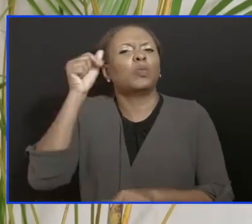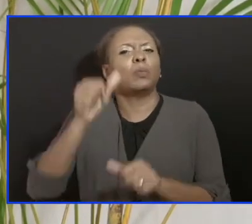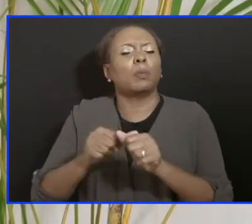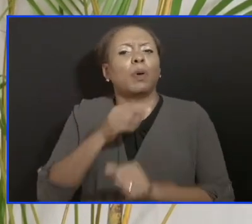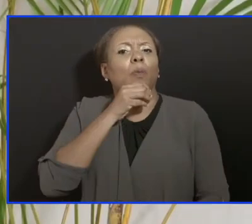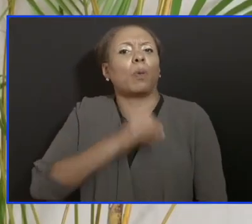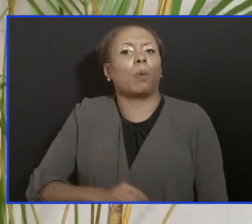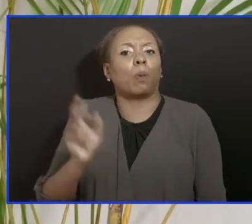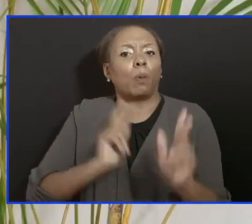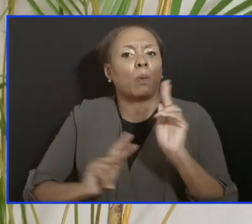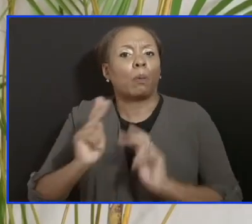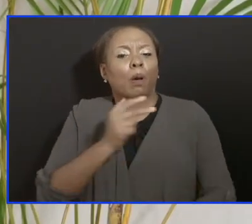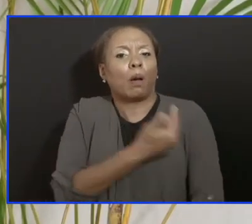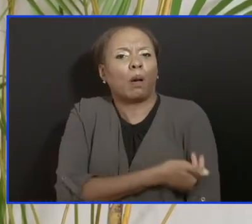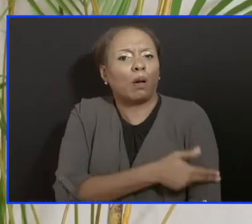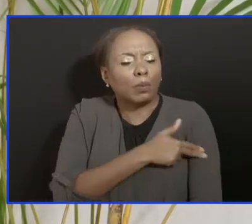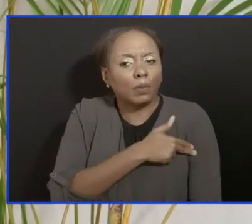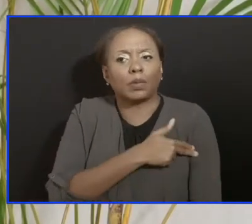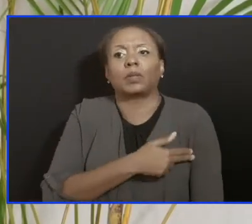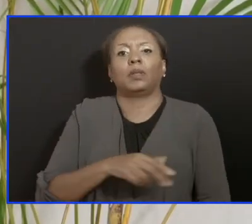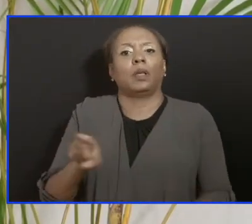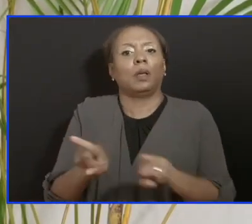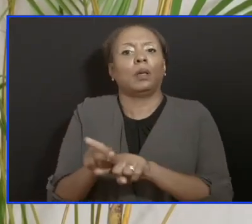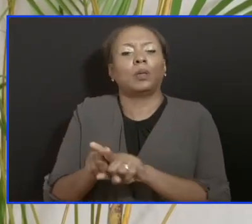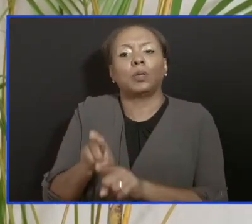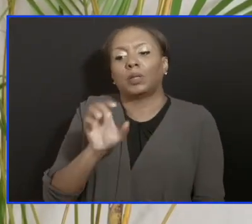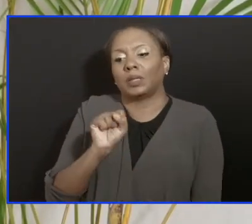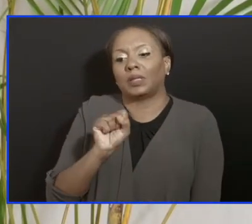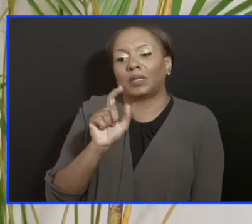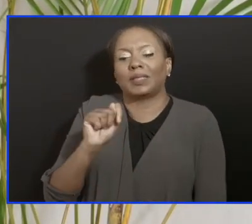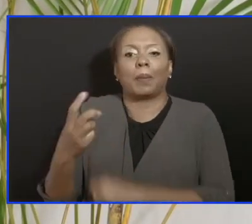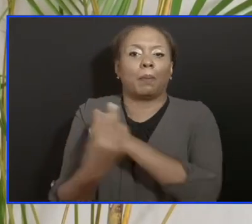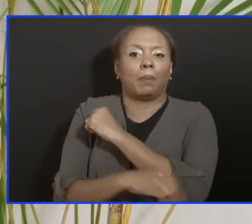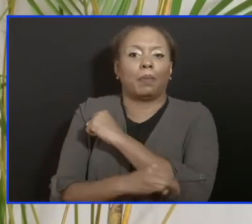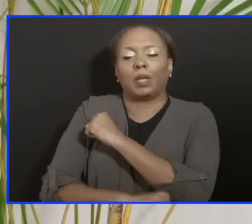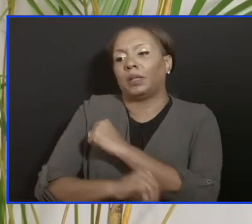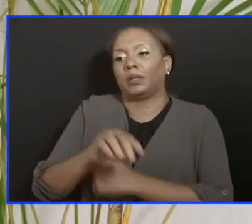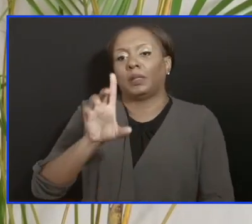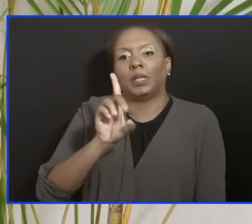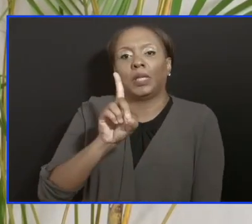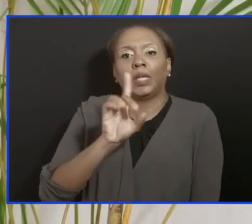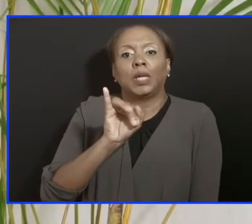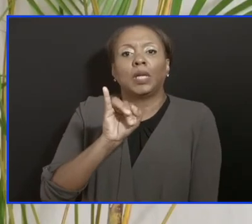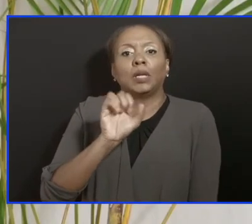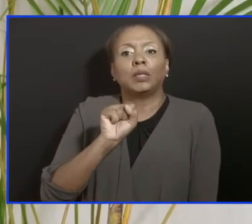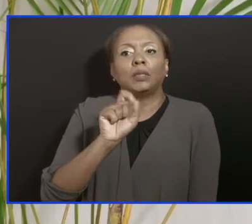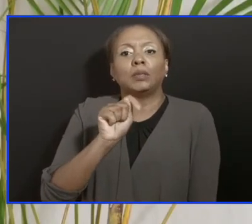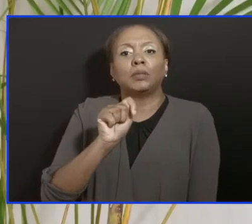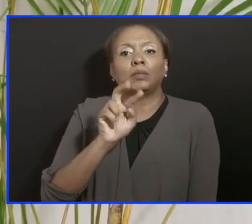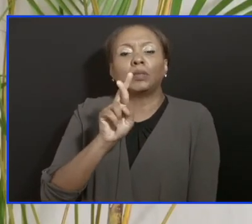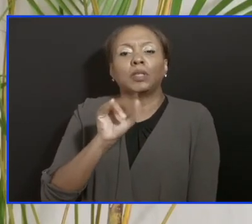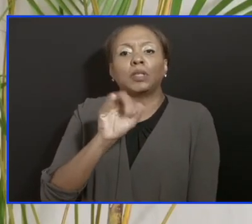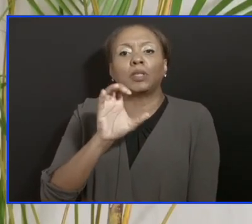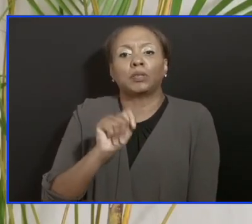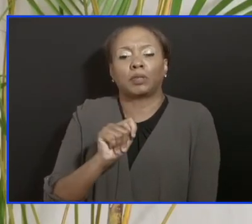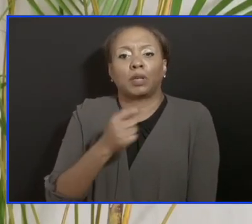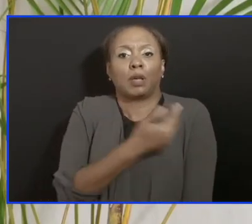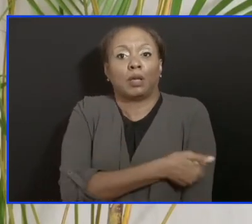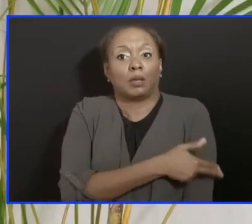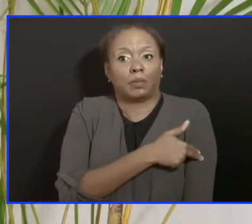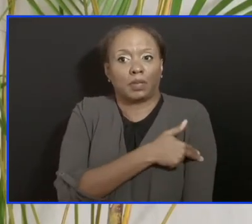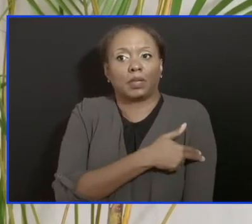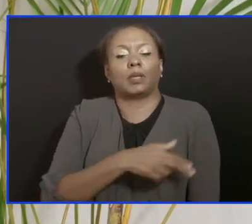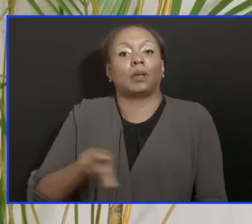hospital or St. Michael District Hospital, and we've also been dealing with two elderly care